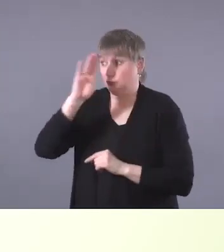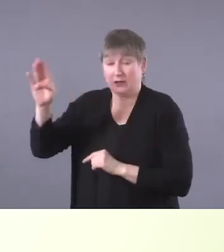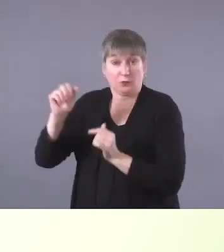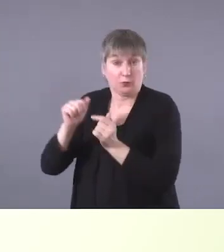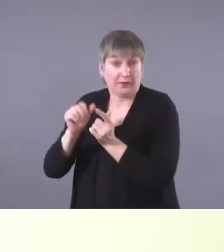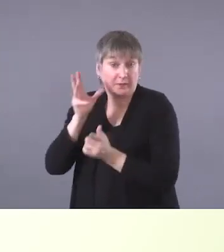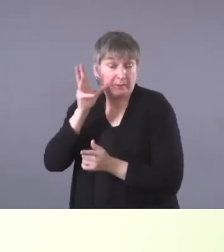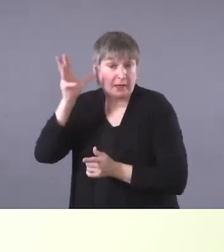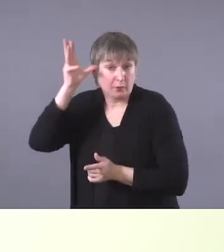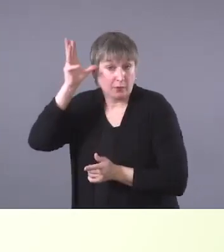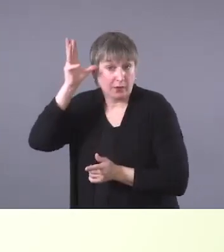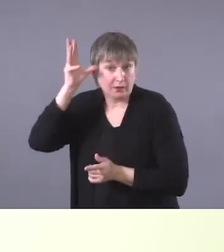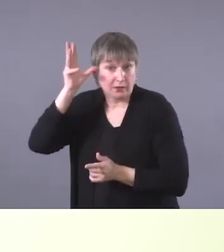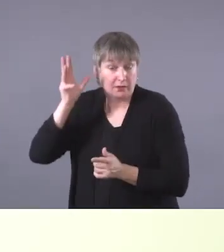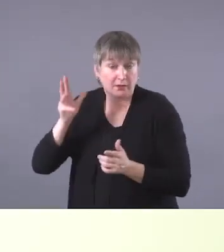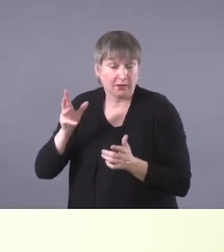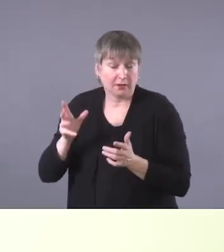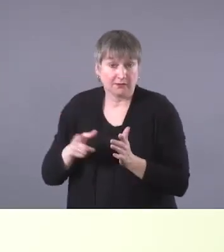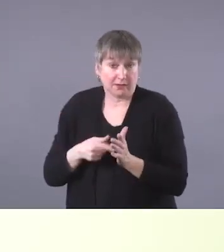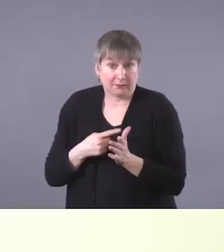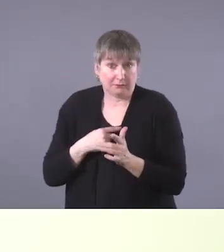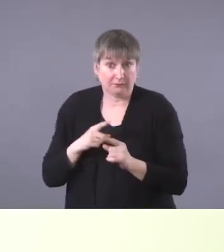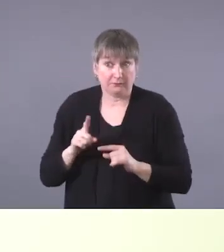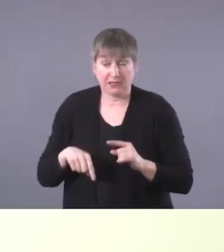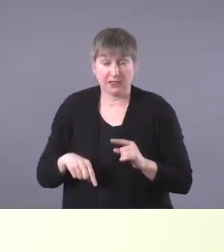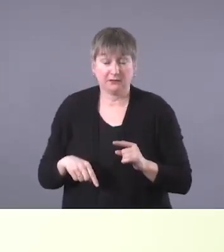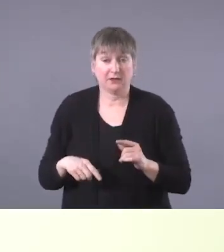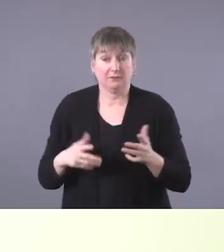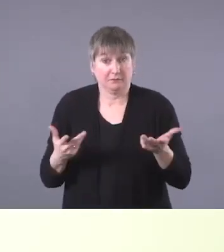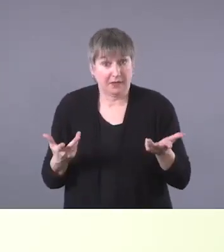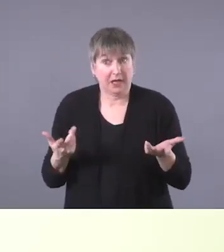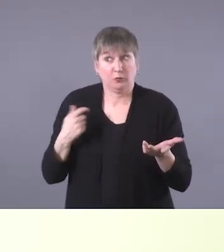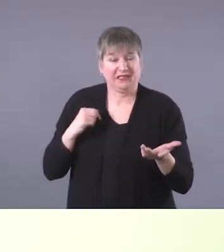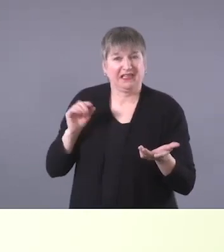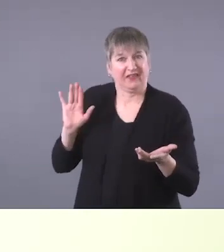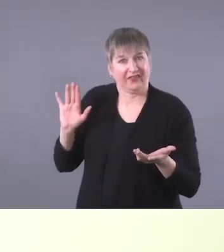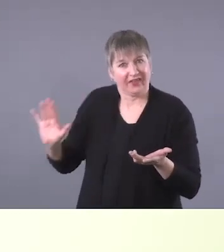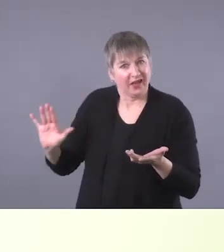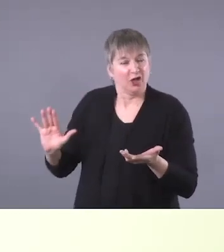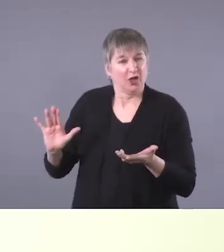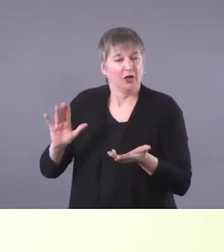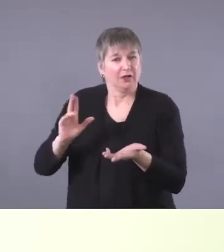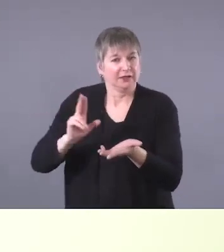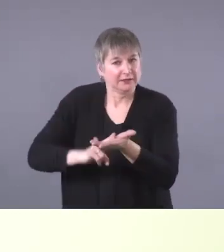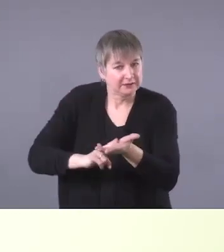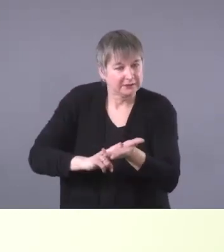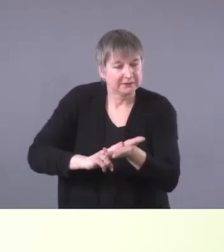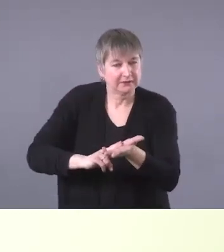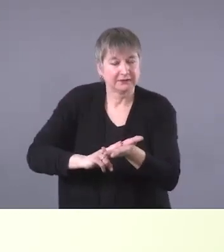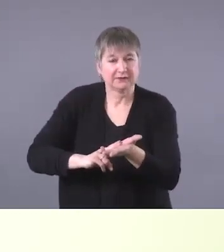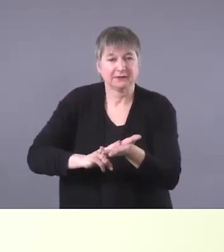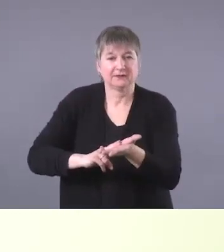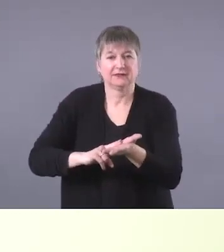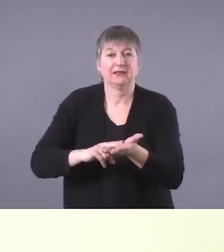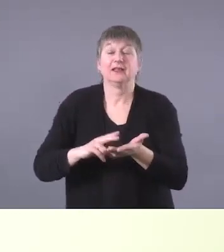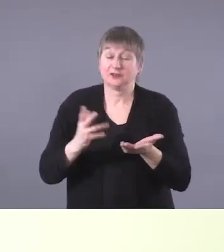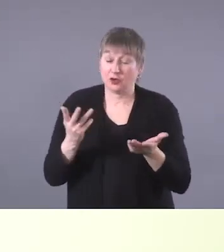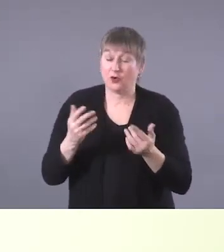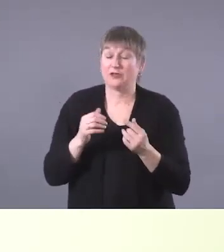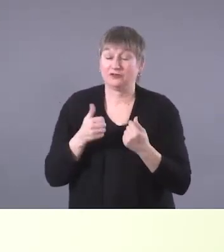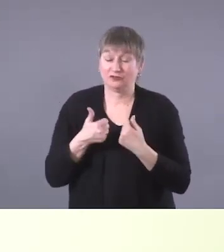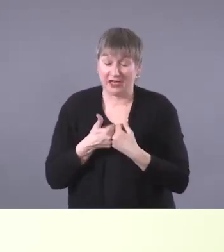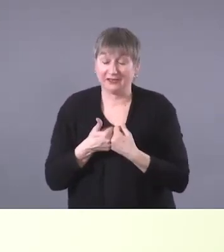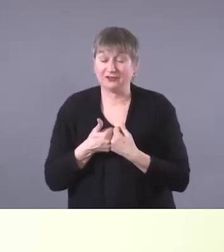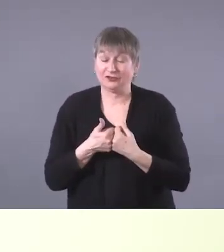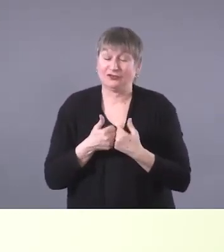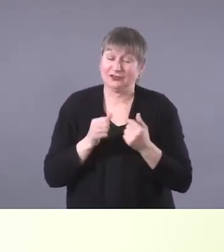Um, and, and still we need their consent and, uh, and it can sometimes be challenging to get that. So you